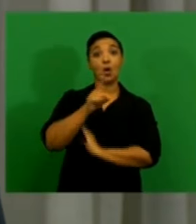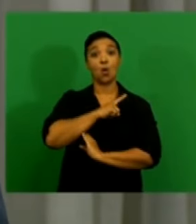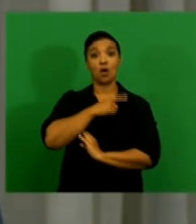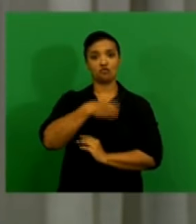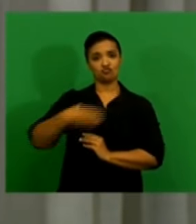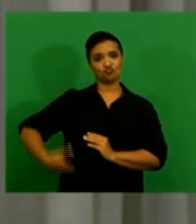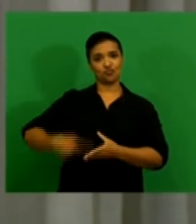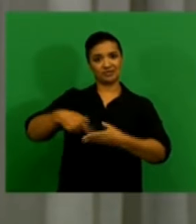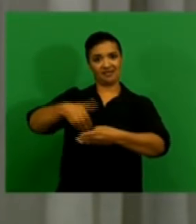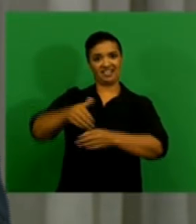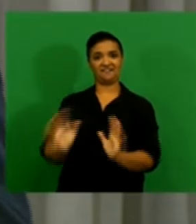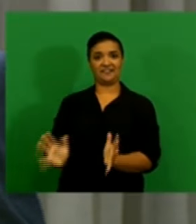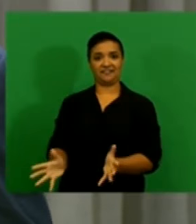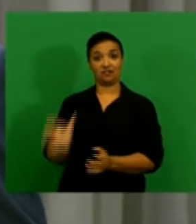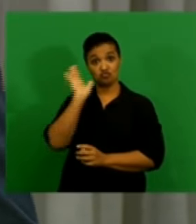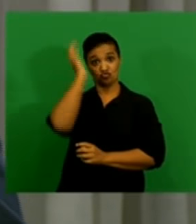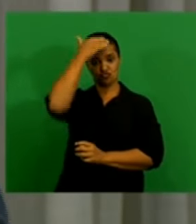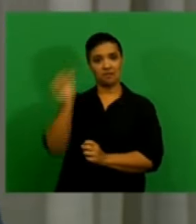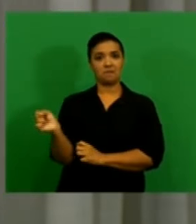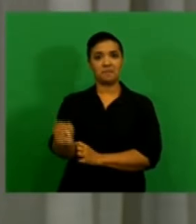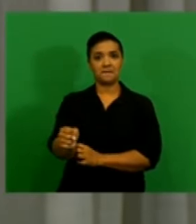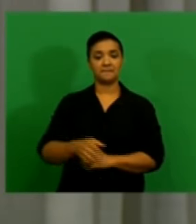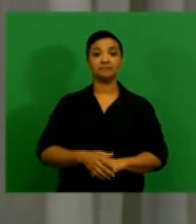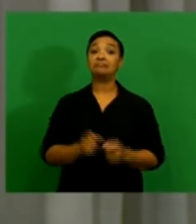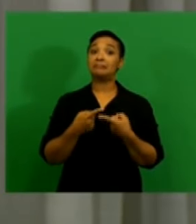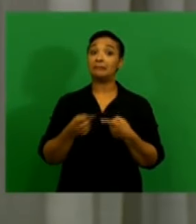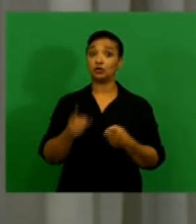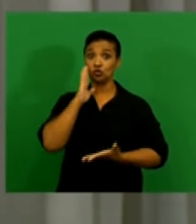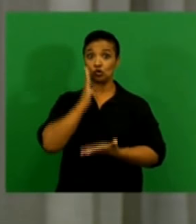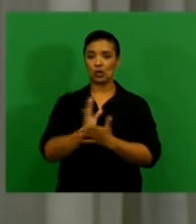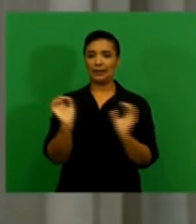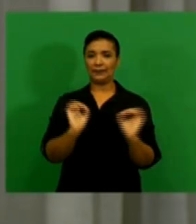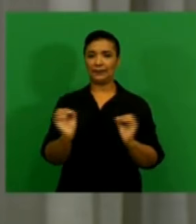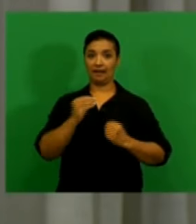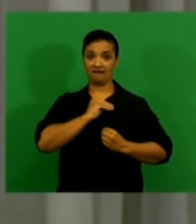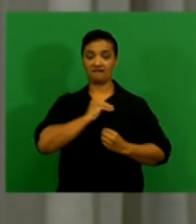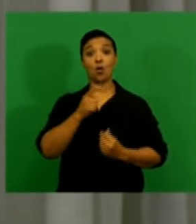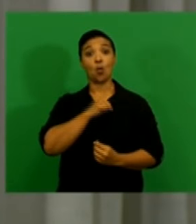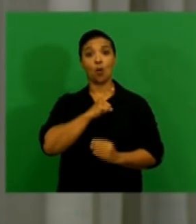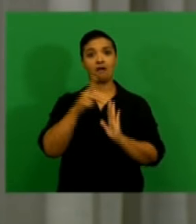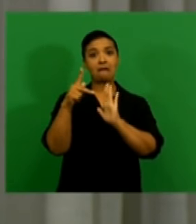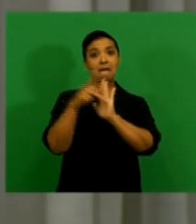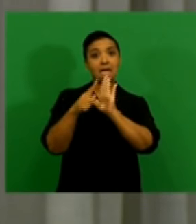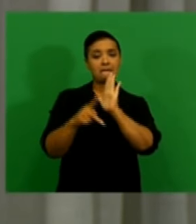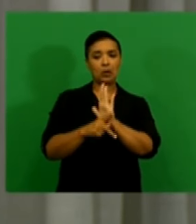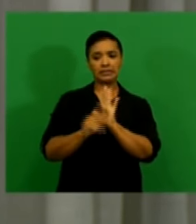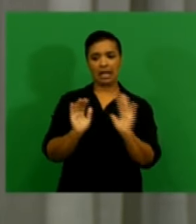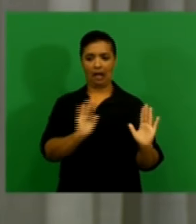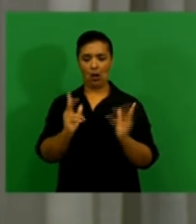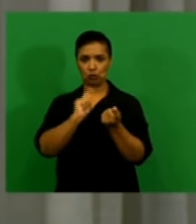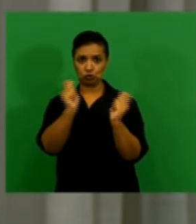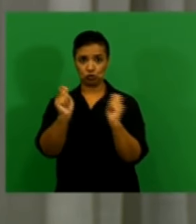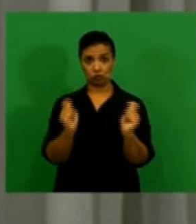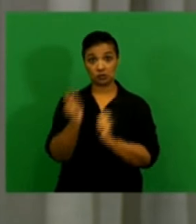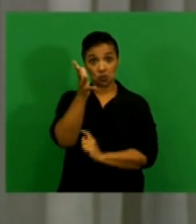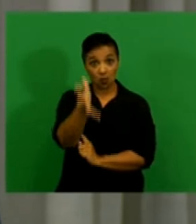elections. There is still a great deal of uncertainty regarding the policies of the new administration, particularly